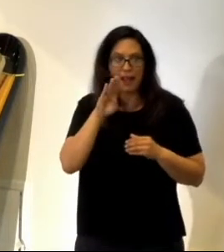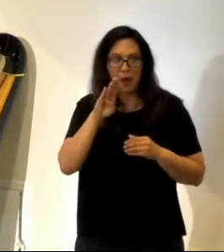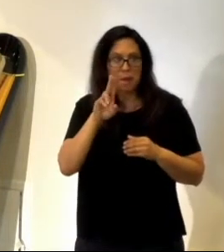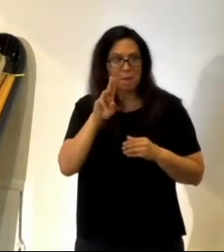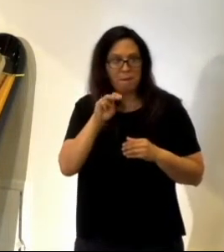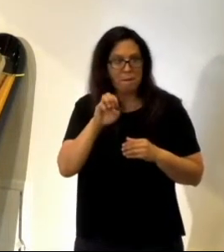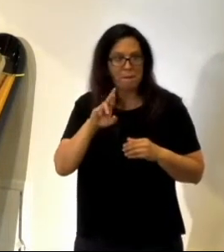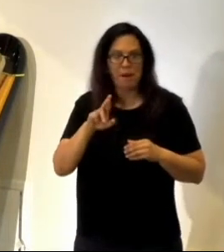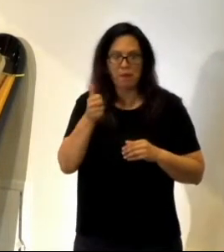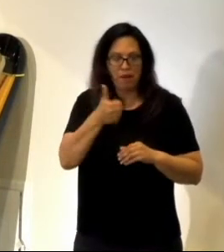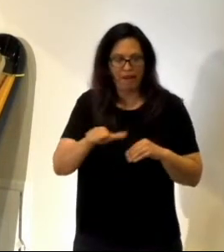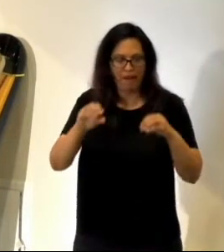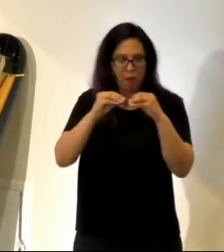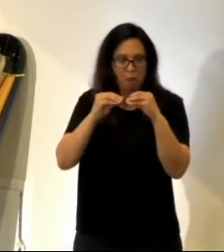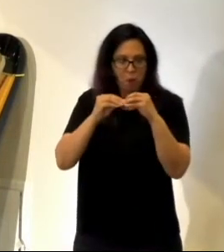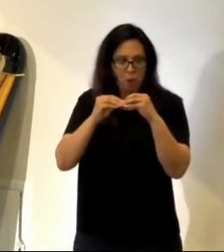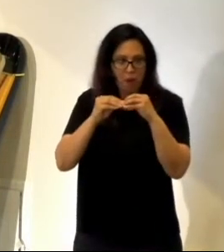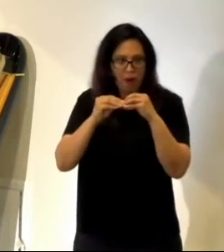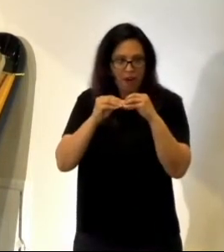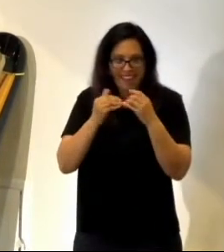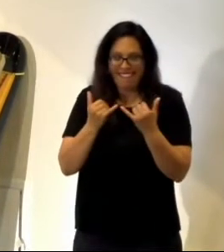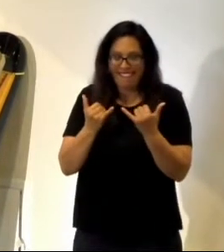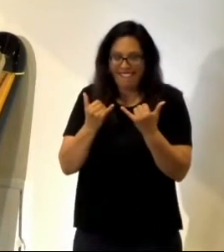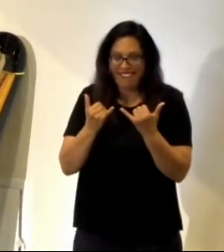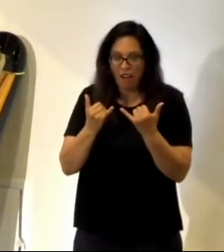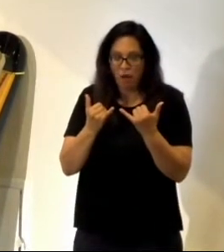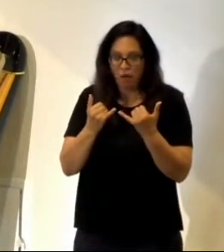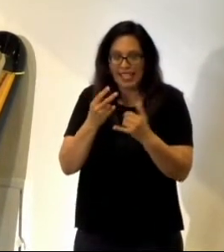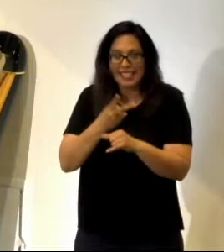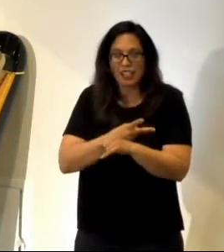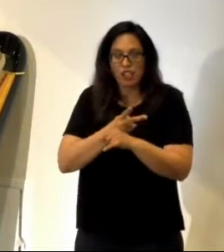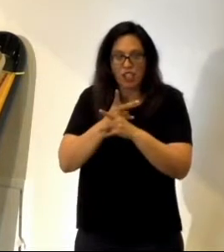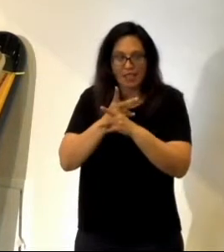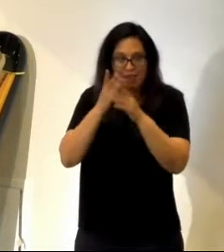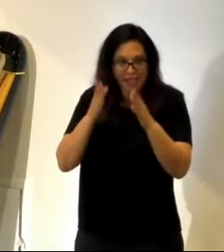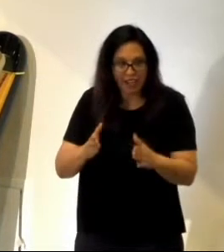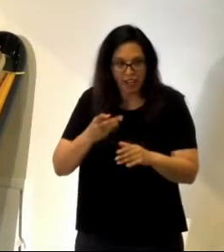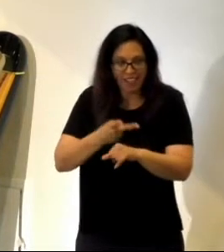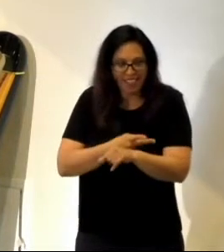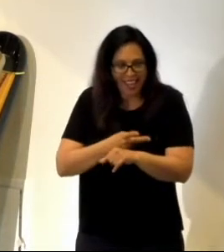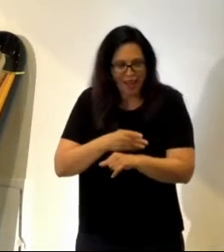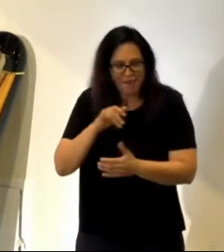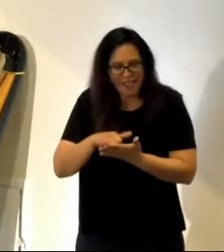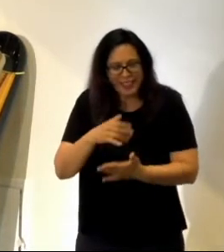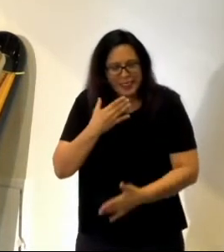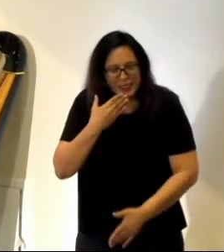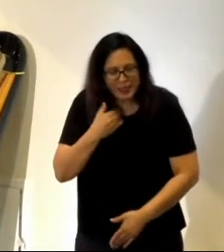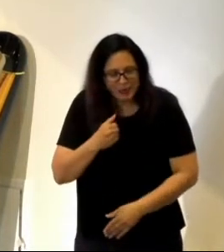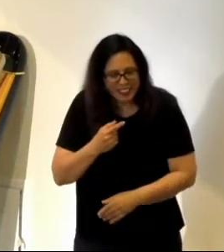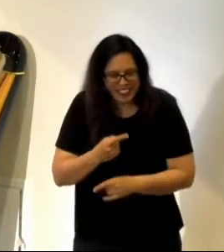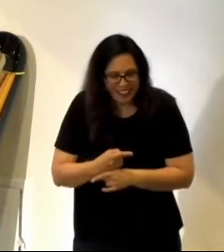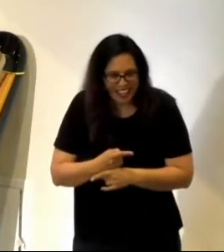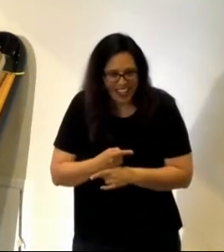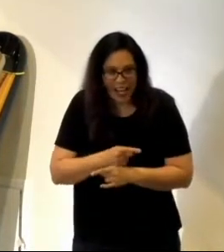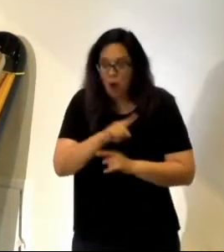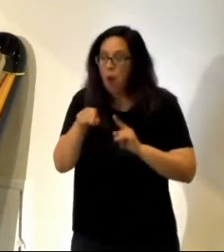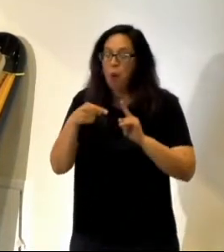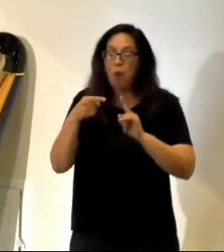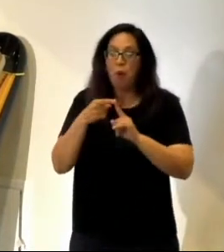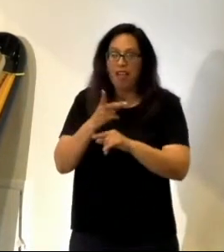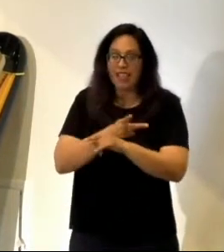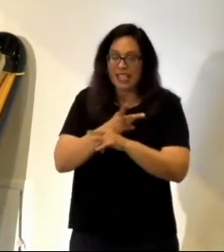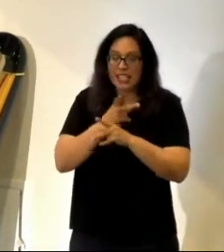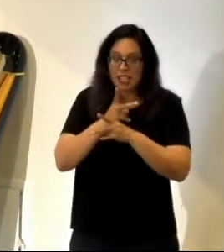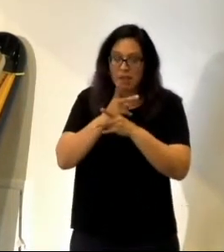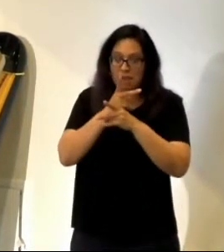lamb. It's the shepherd's lamb. Isn't that kind of sweet? Now, when the shepherd comes calling